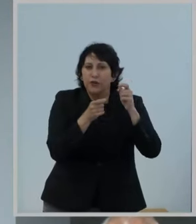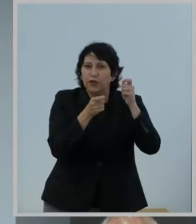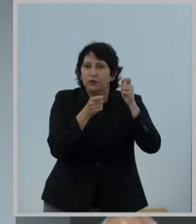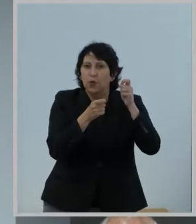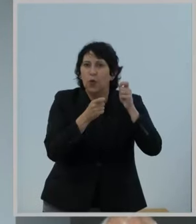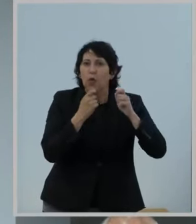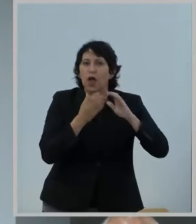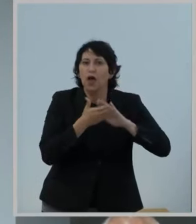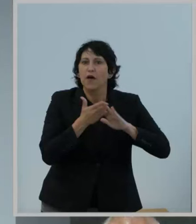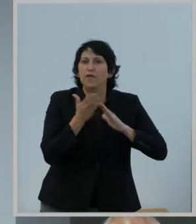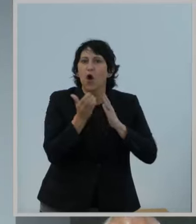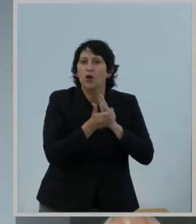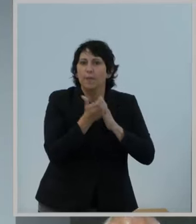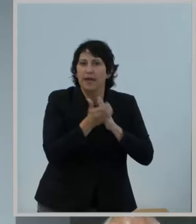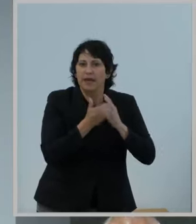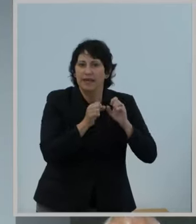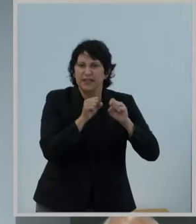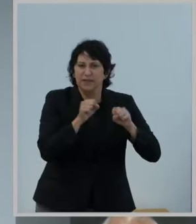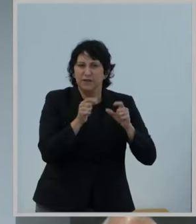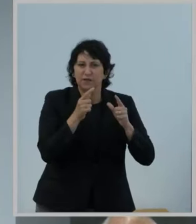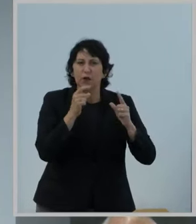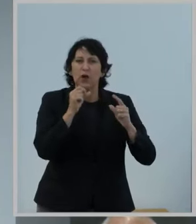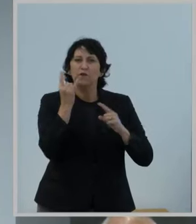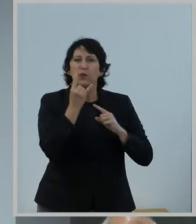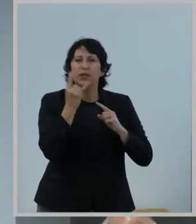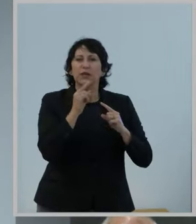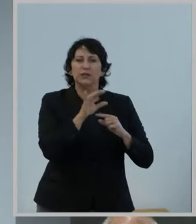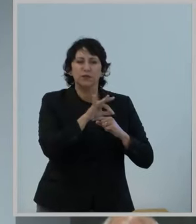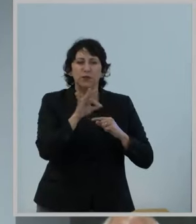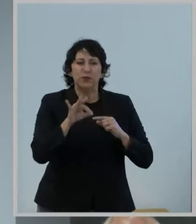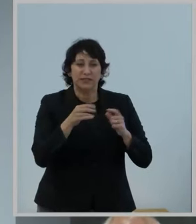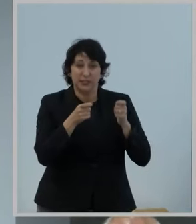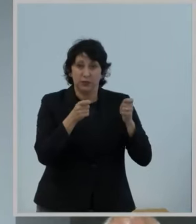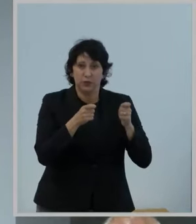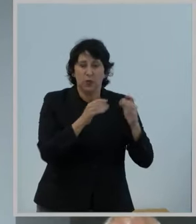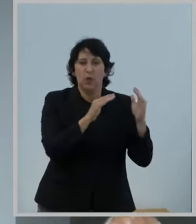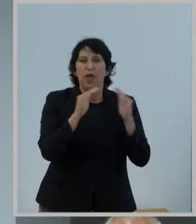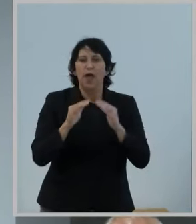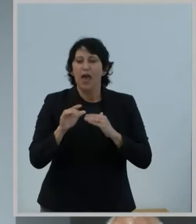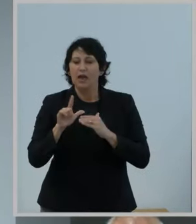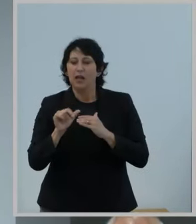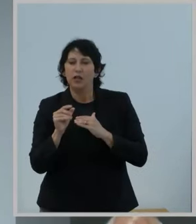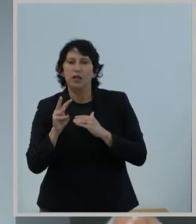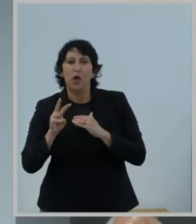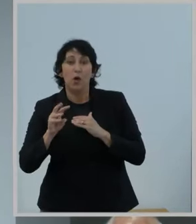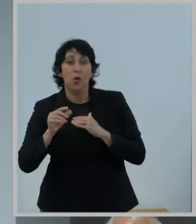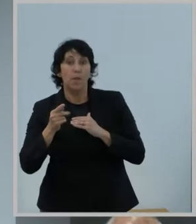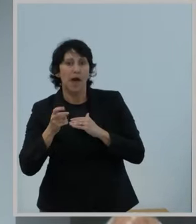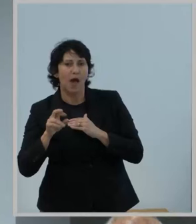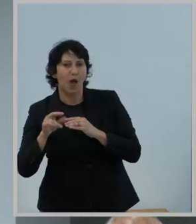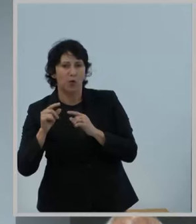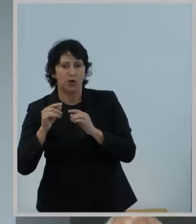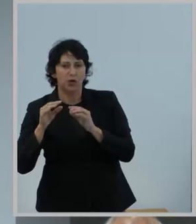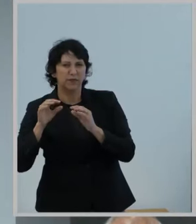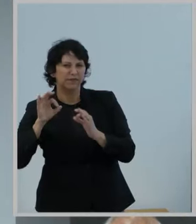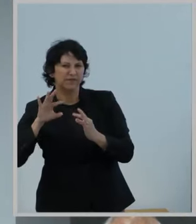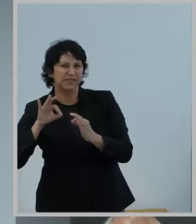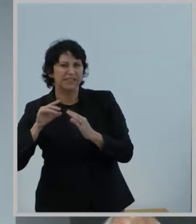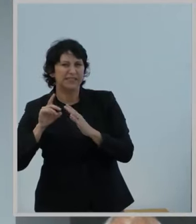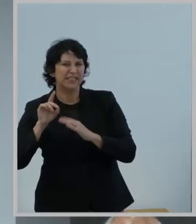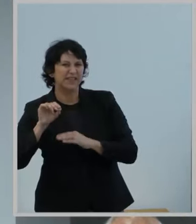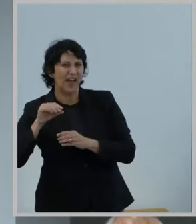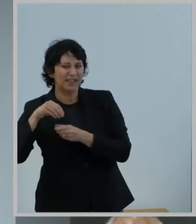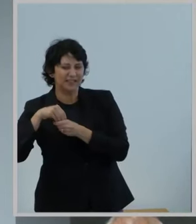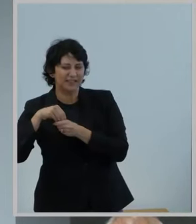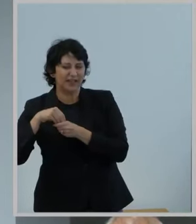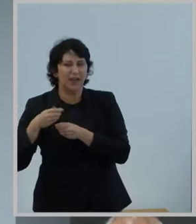frequency coordination system and low-power indoor devices, which operate at a lower power than the